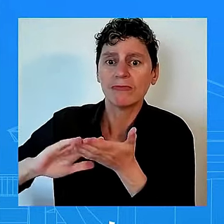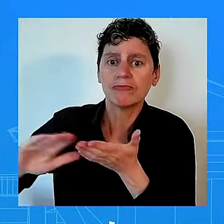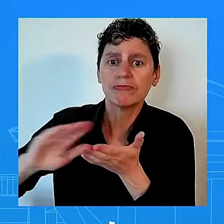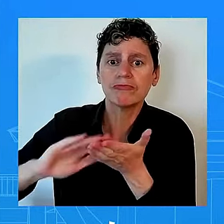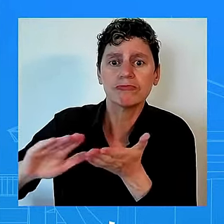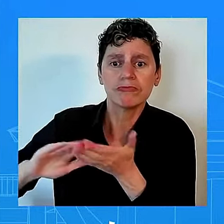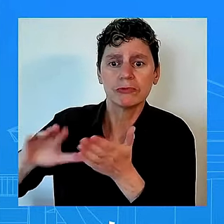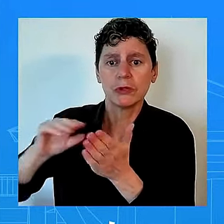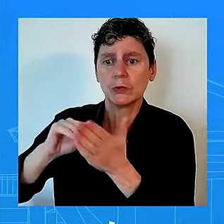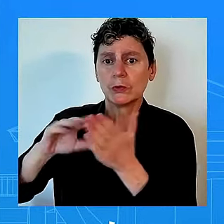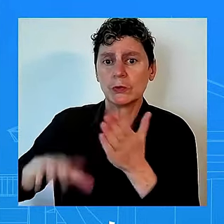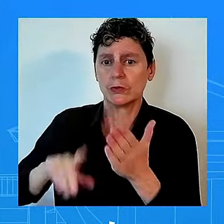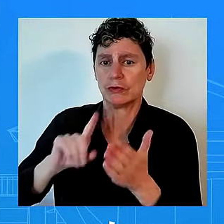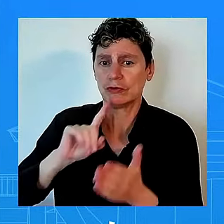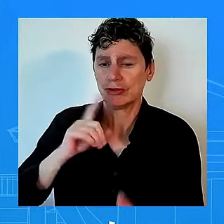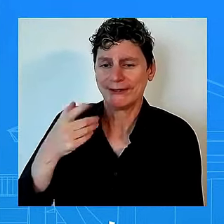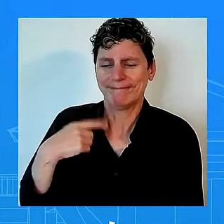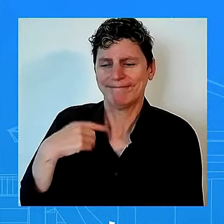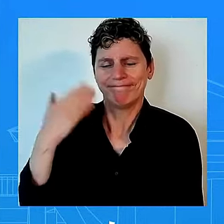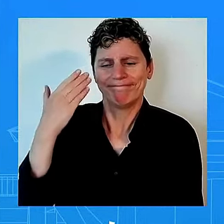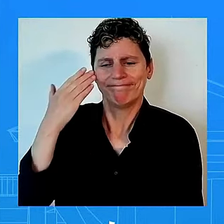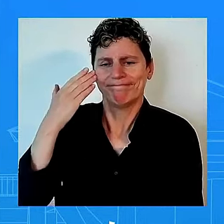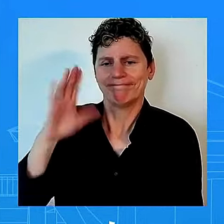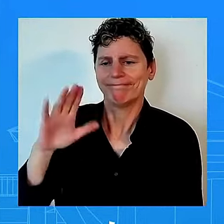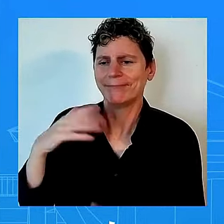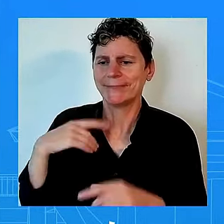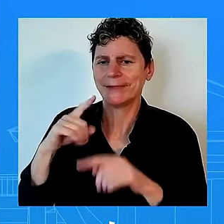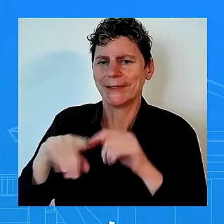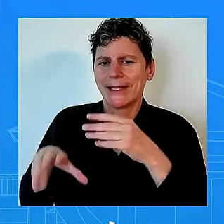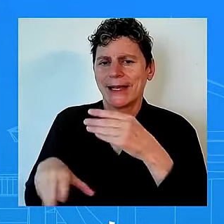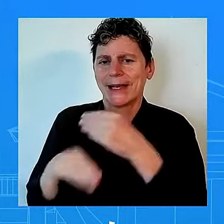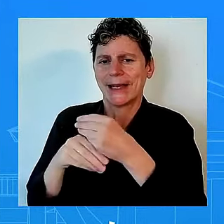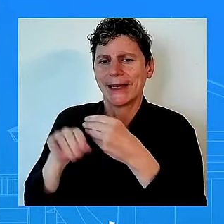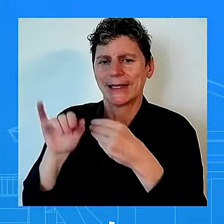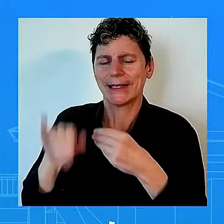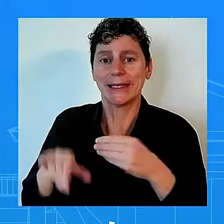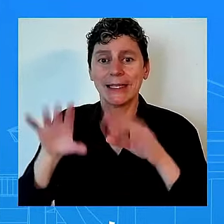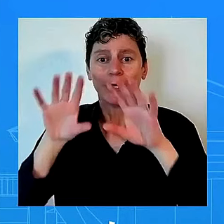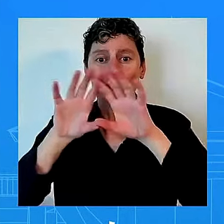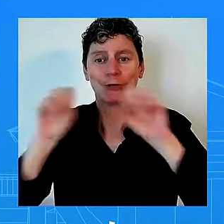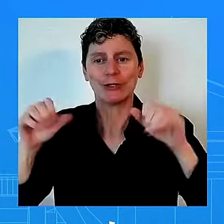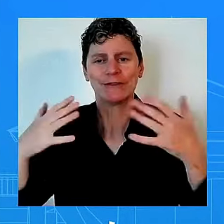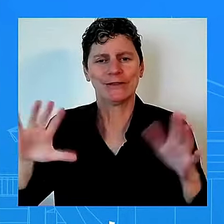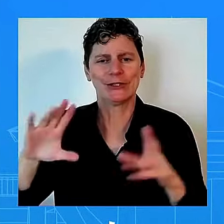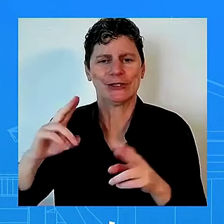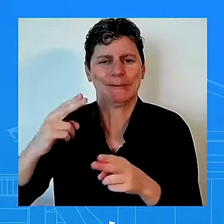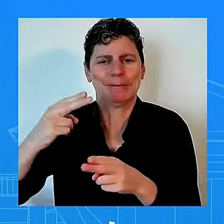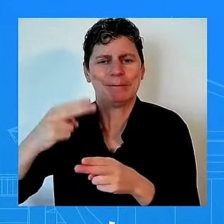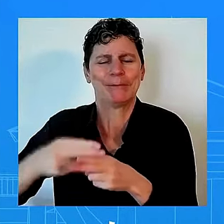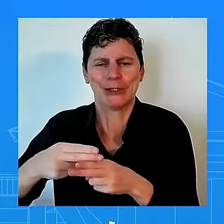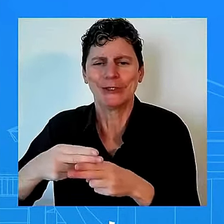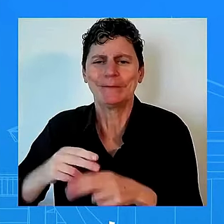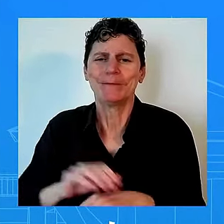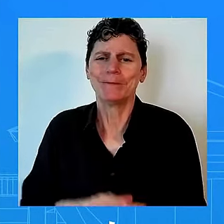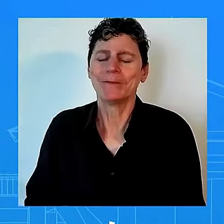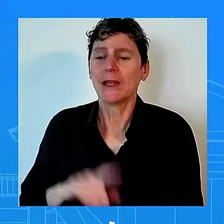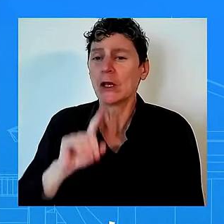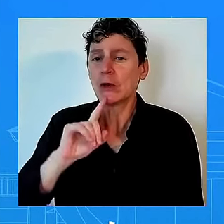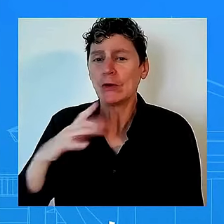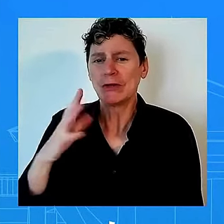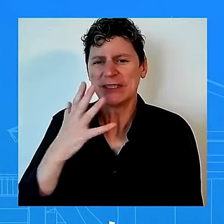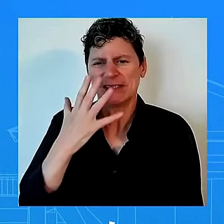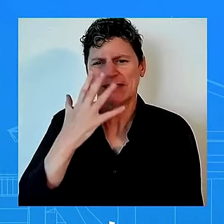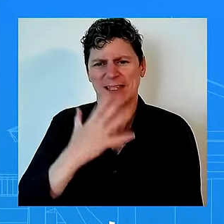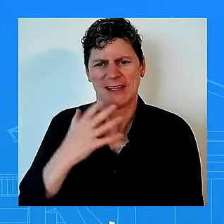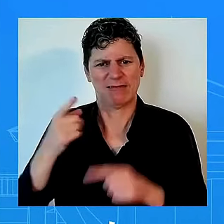uh and what we have said from here from this podium it is that it is extremely sad and concerning uh that a community is facing this